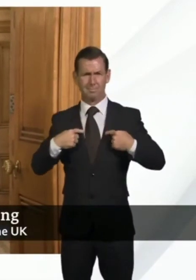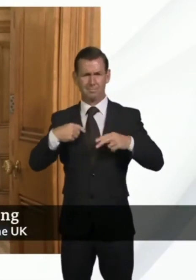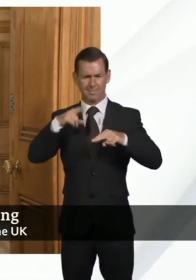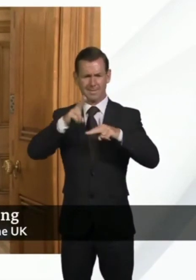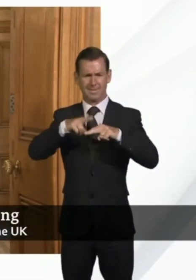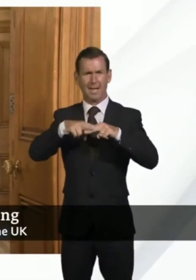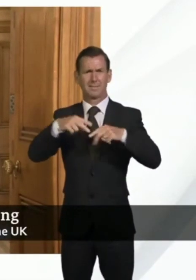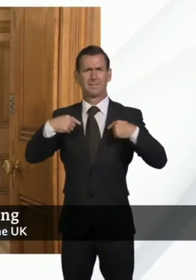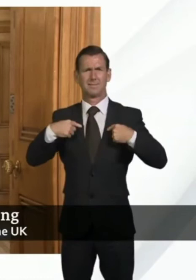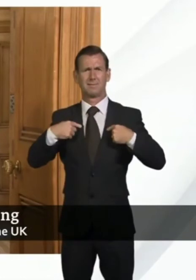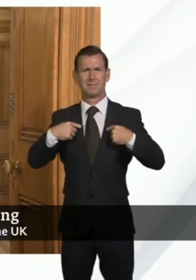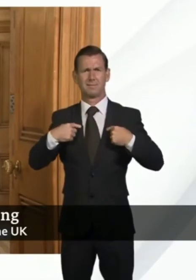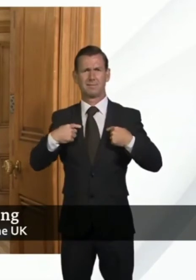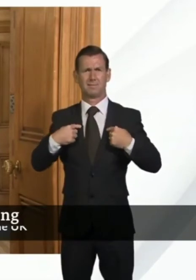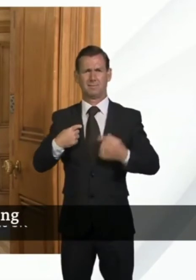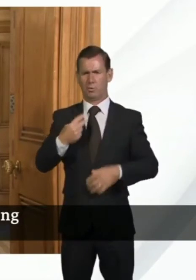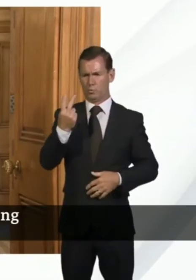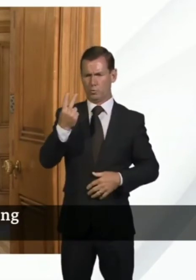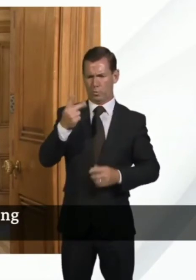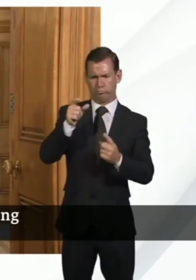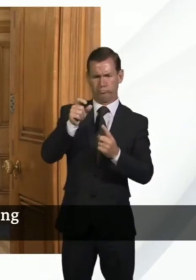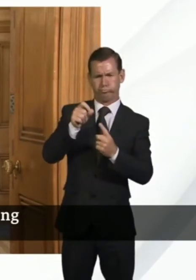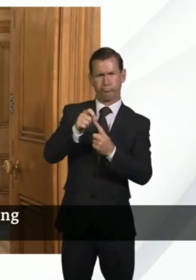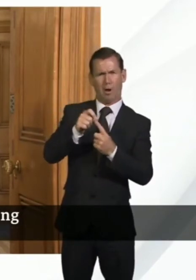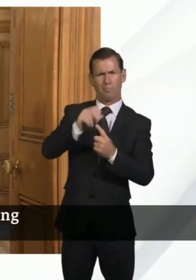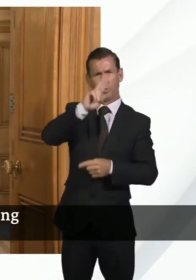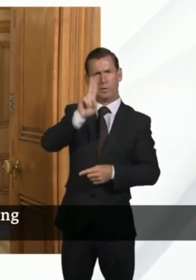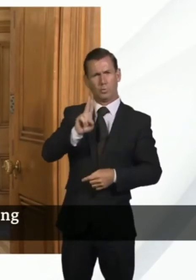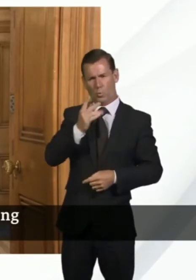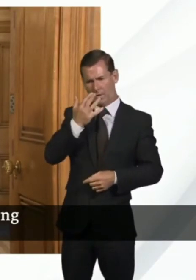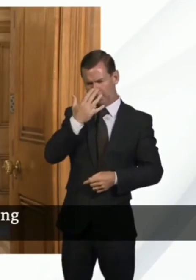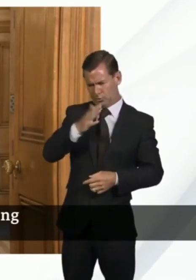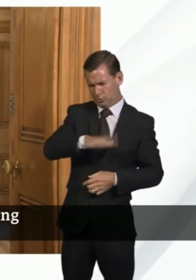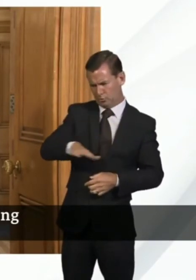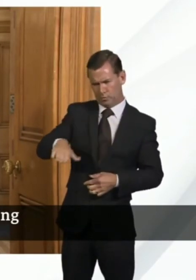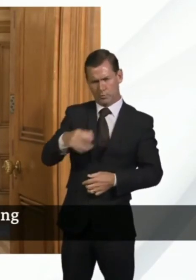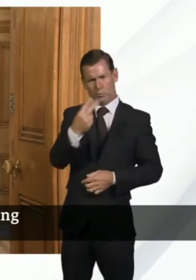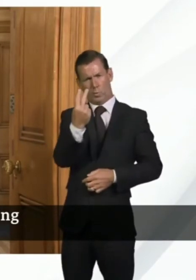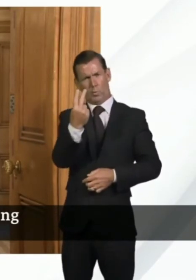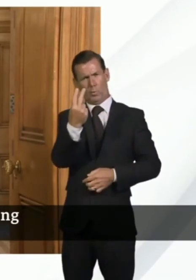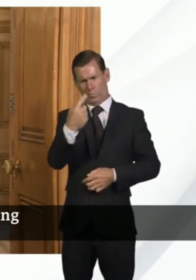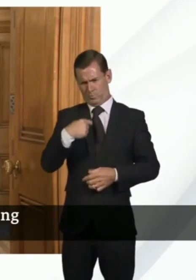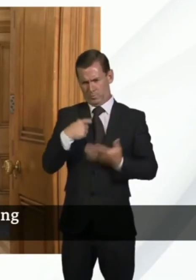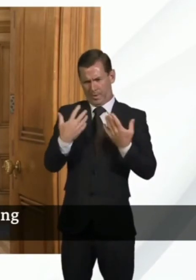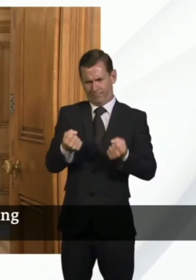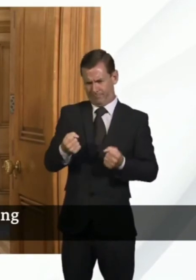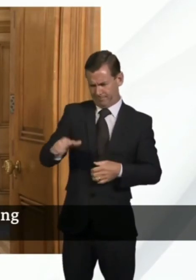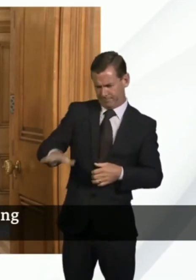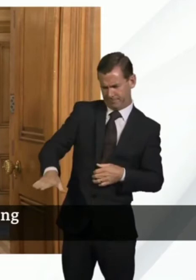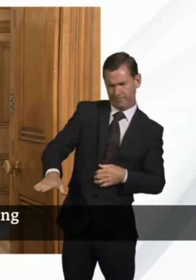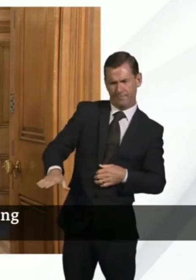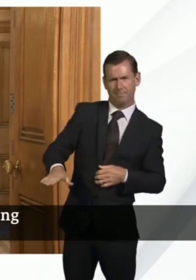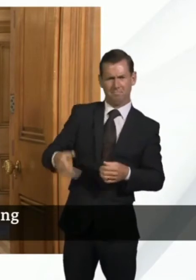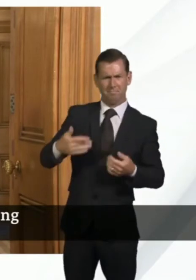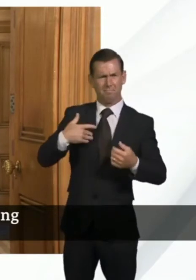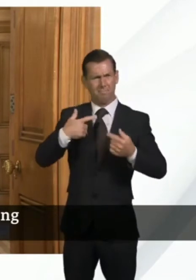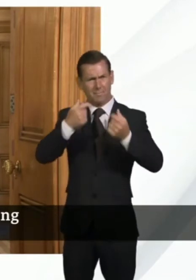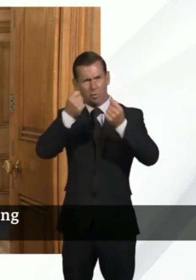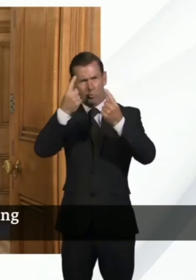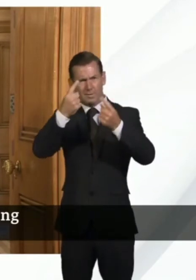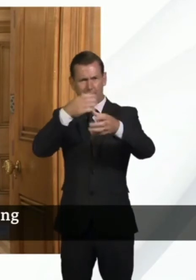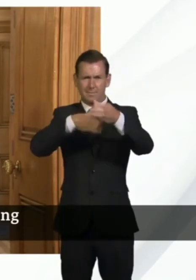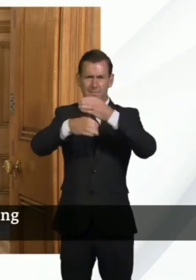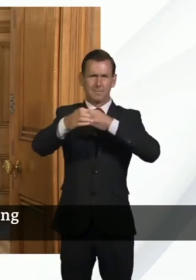dad of two primary school aged children and I do, of course, genuinely understand parents' concerns